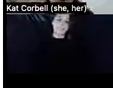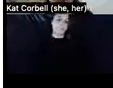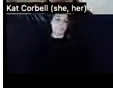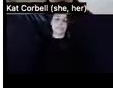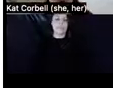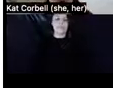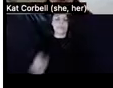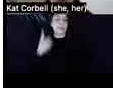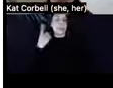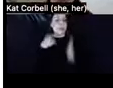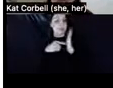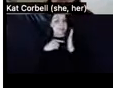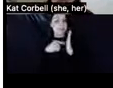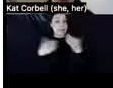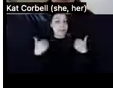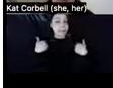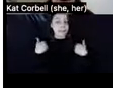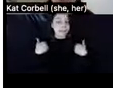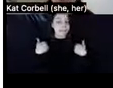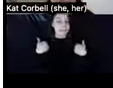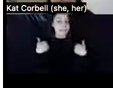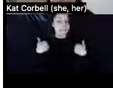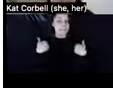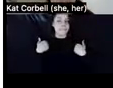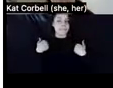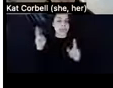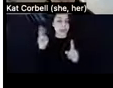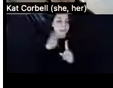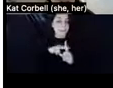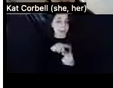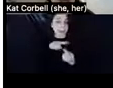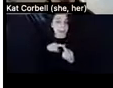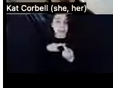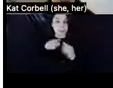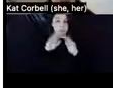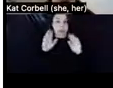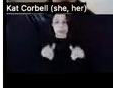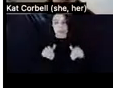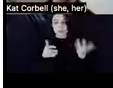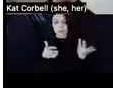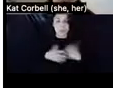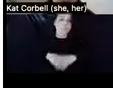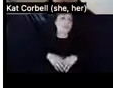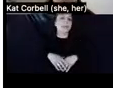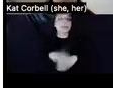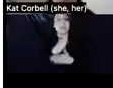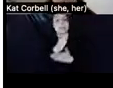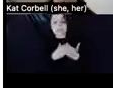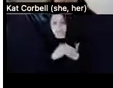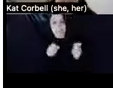so one example I had applying to housing is some supportive housing providers